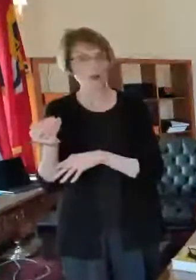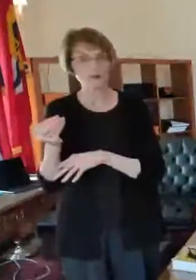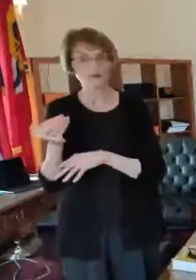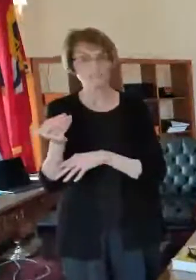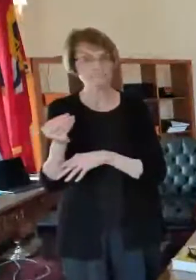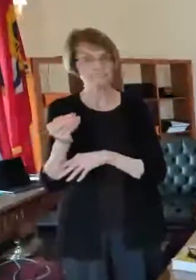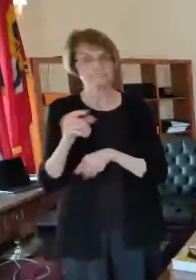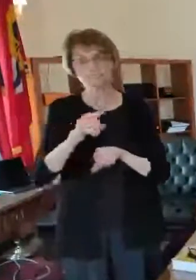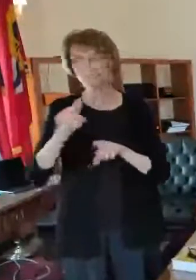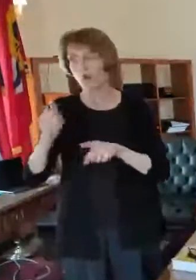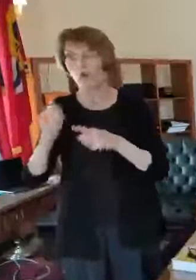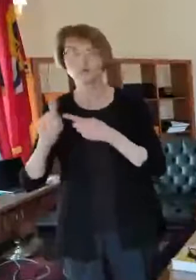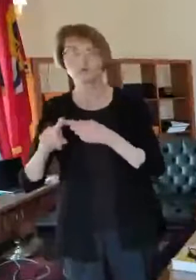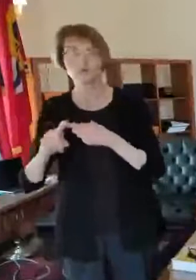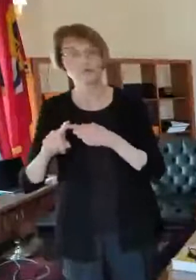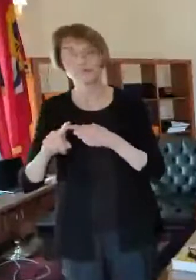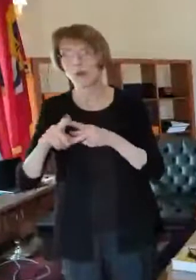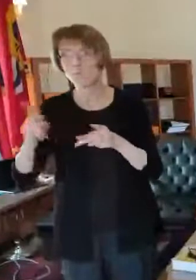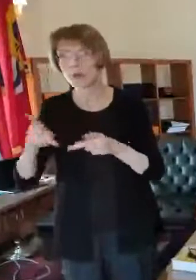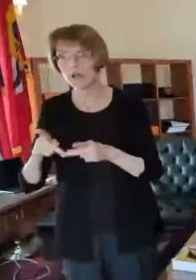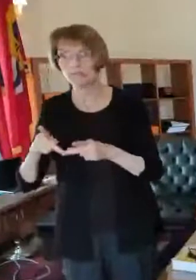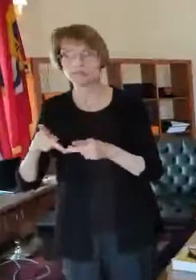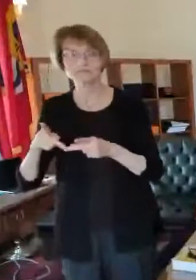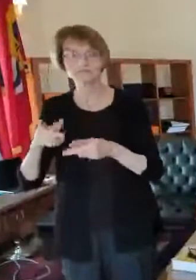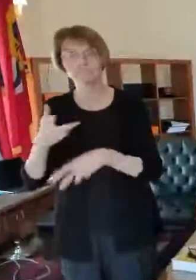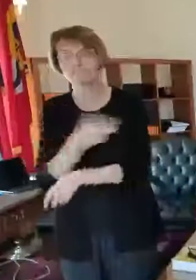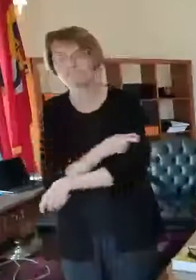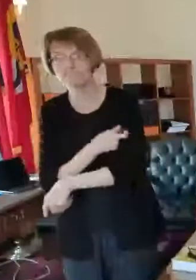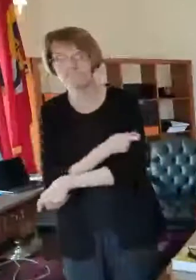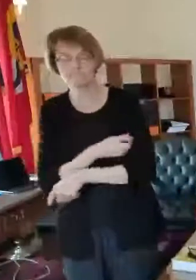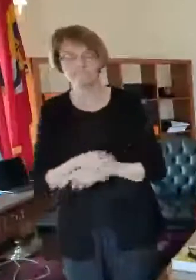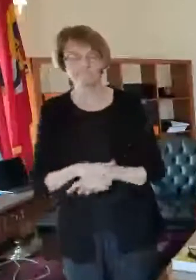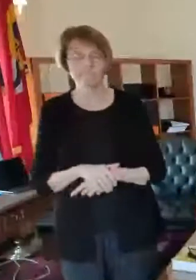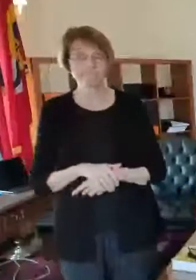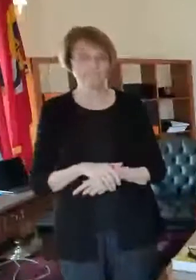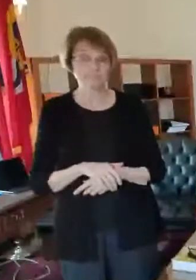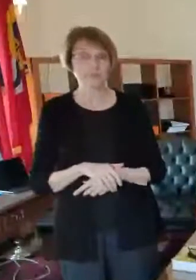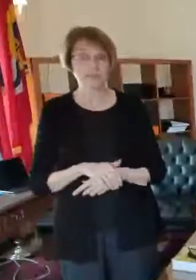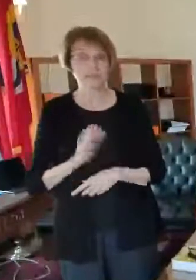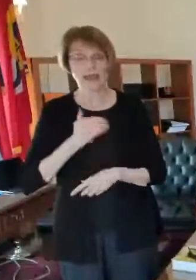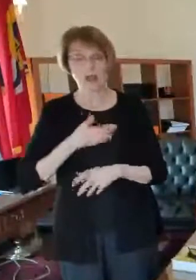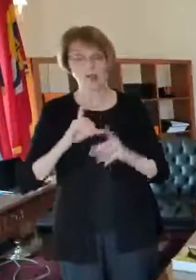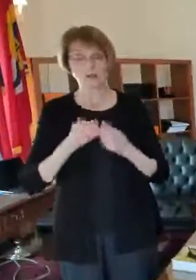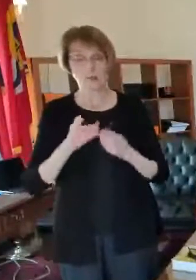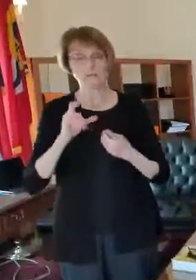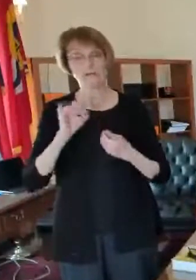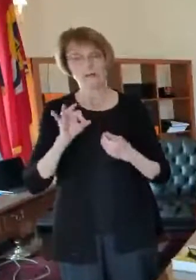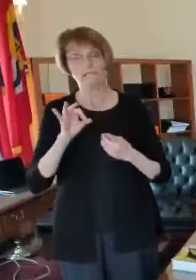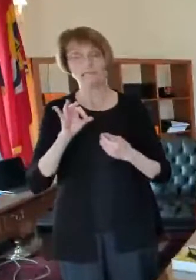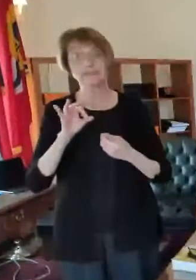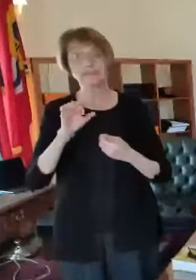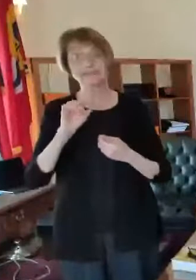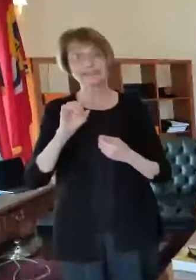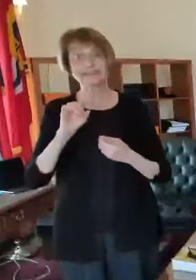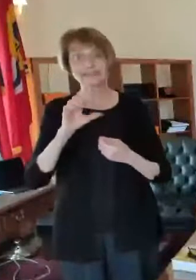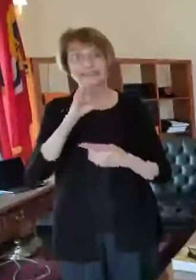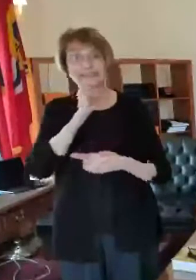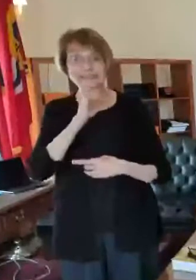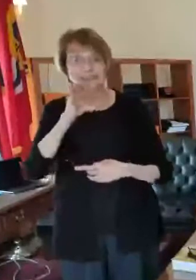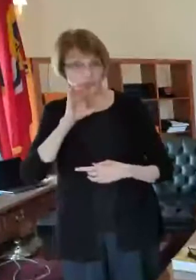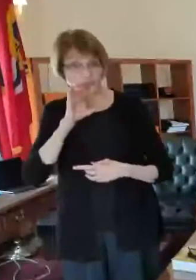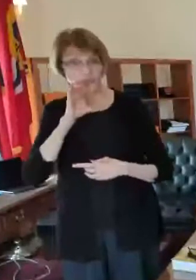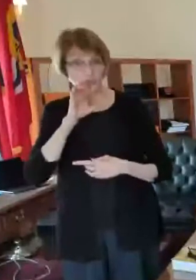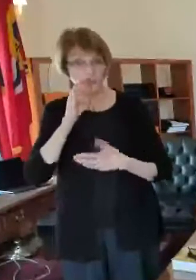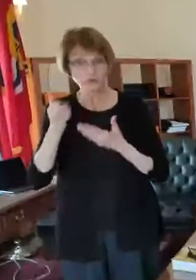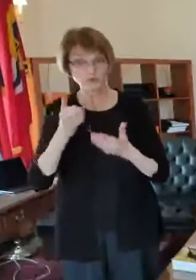to a mass vaccination event uh and there are quite a few people our department of of senior services has a